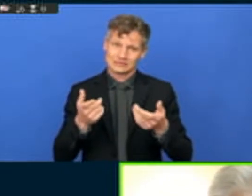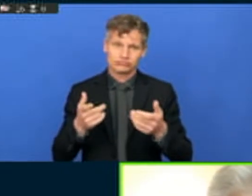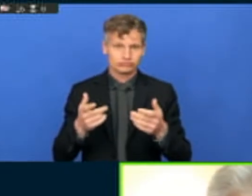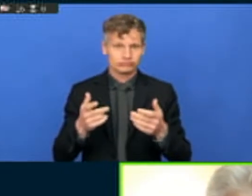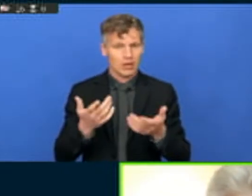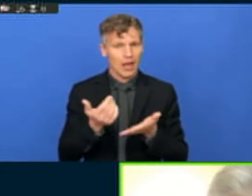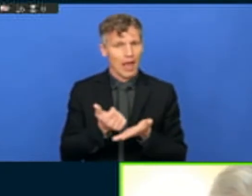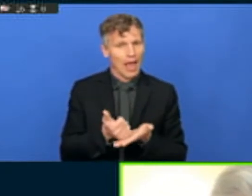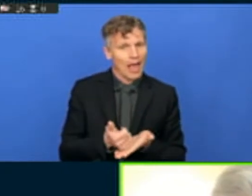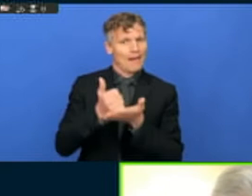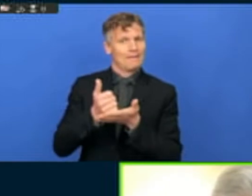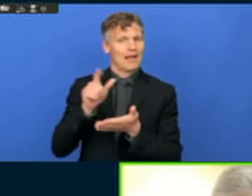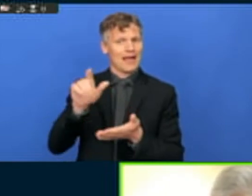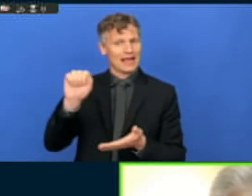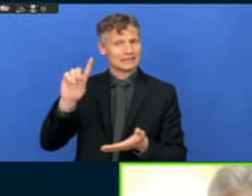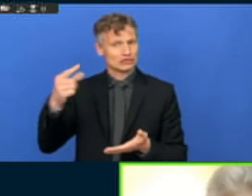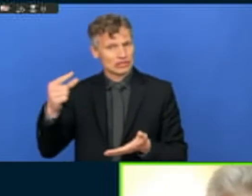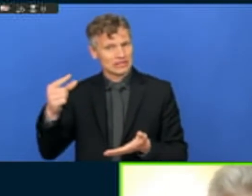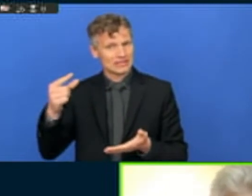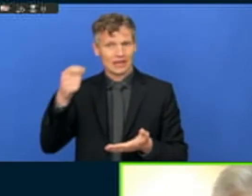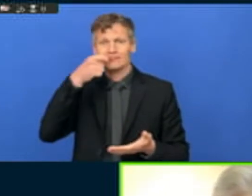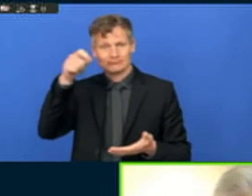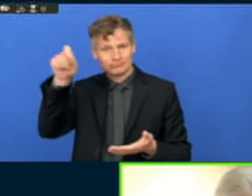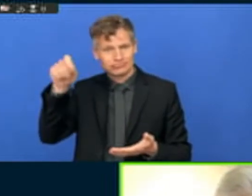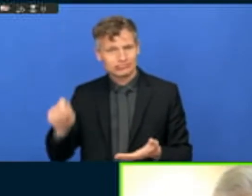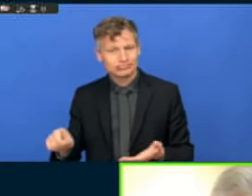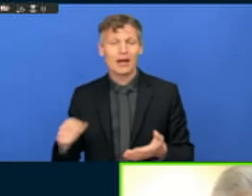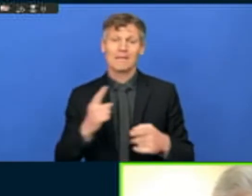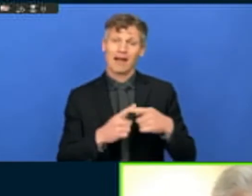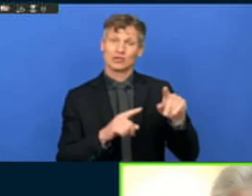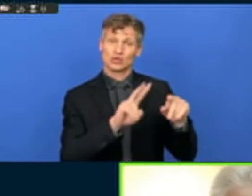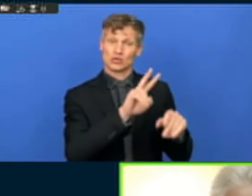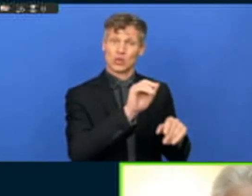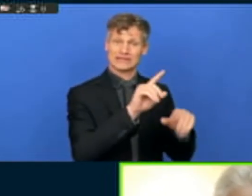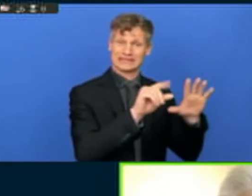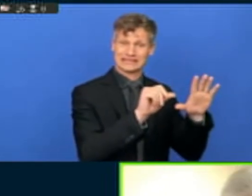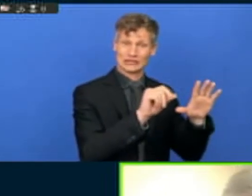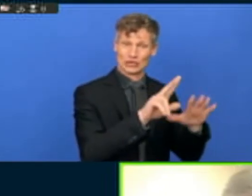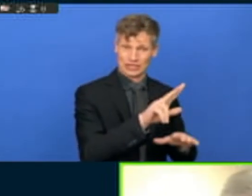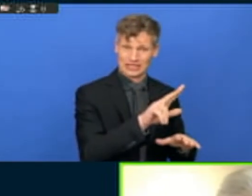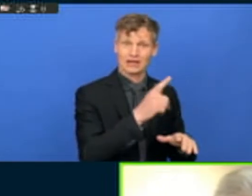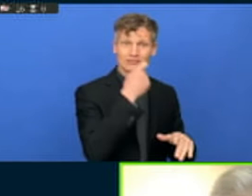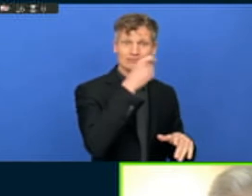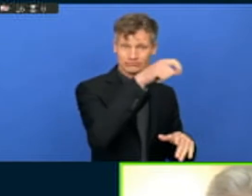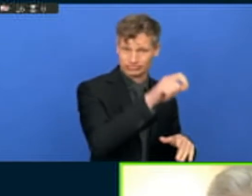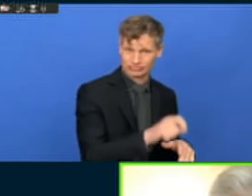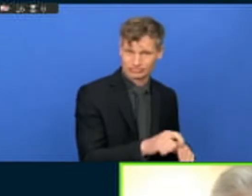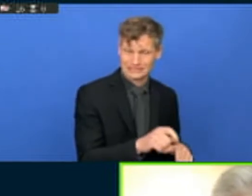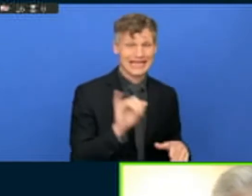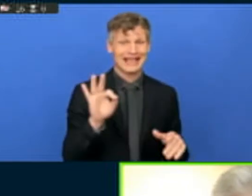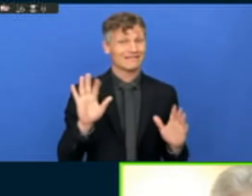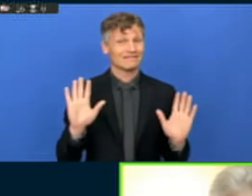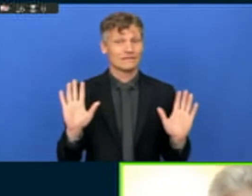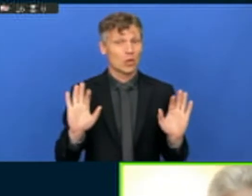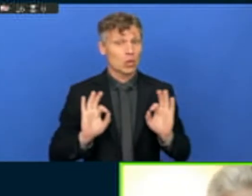Agenda 2063. So if we don't do this, then we miss an opportunity to address inequality,